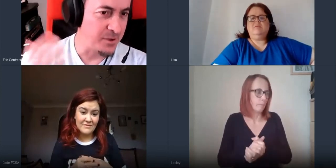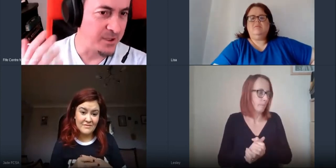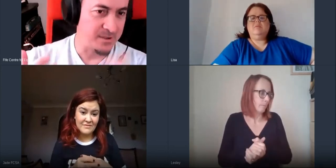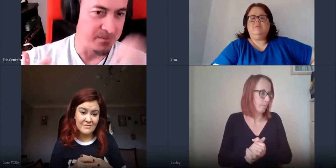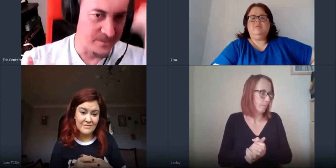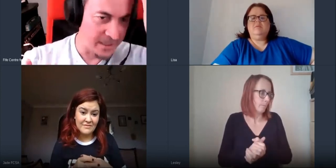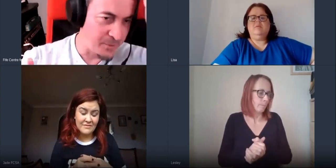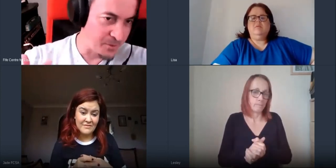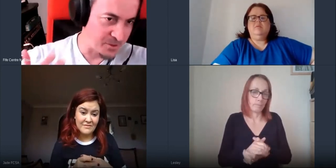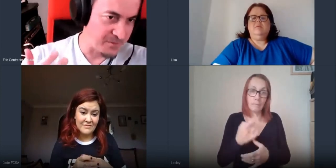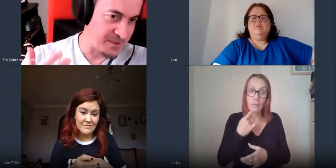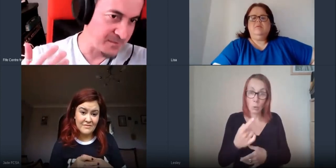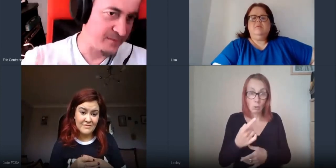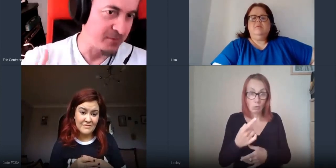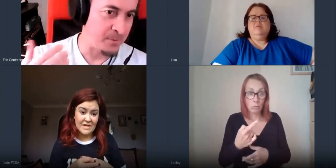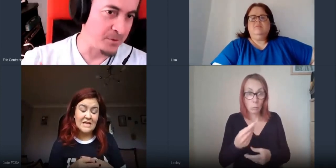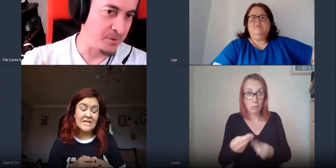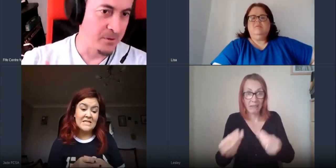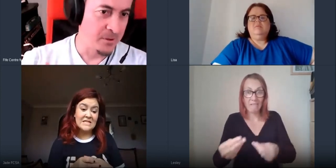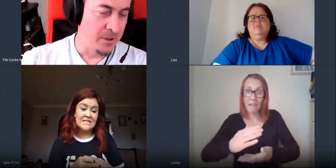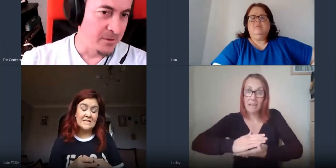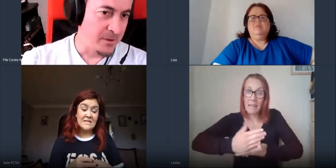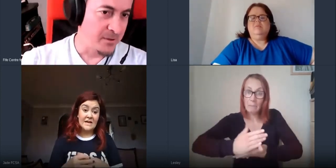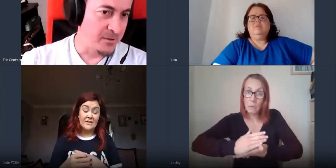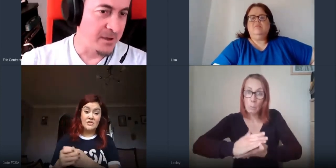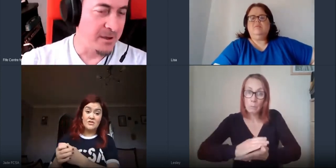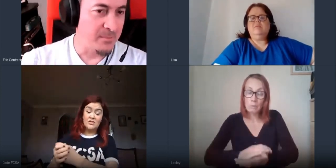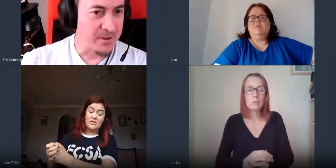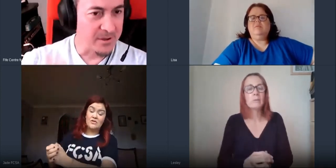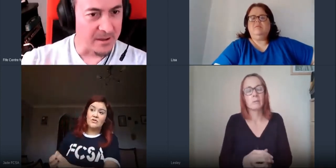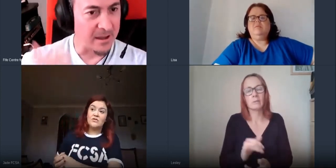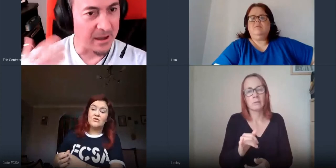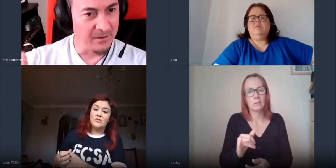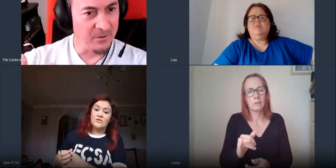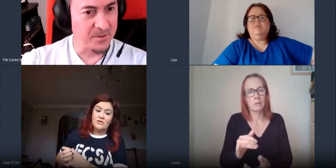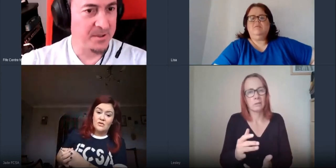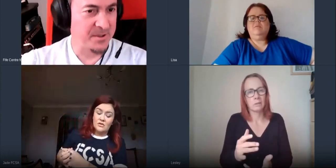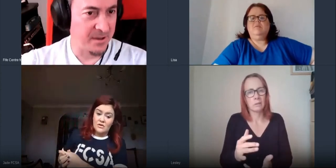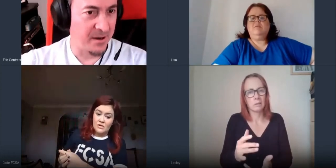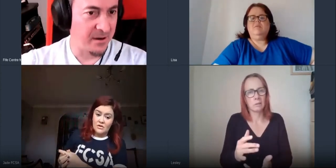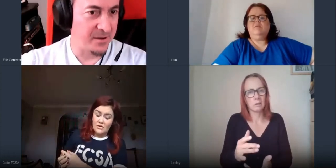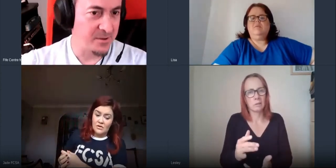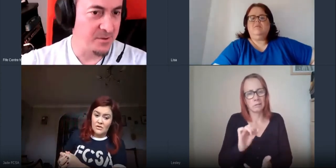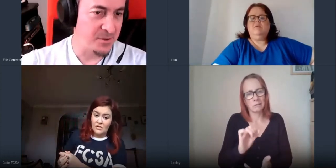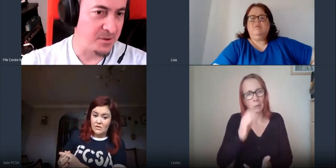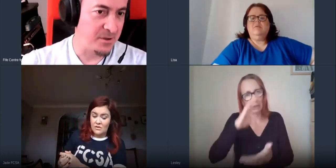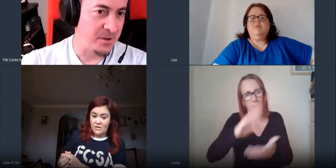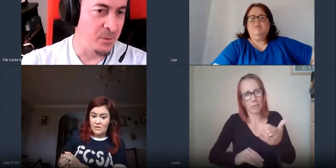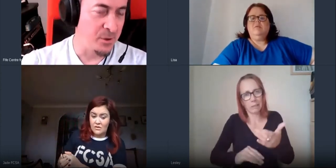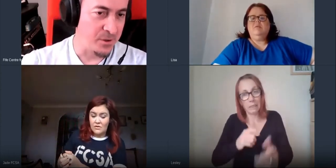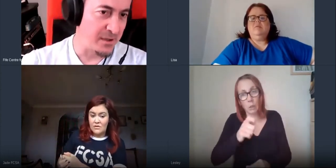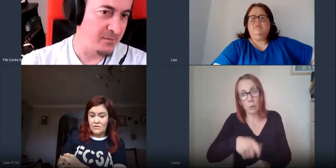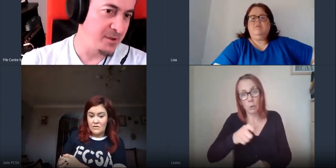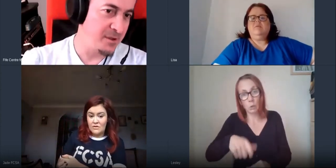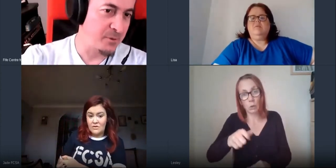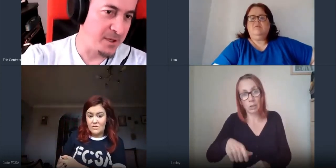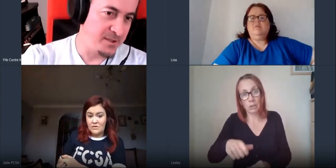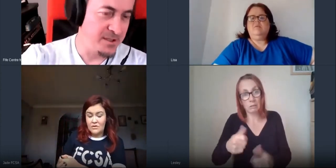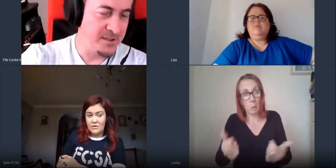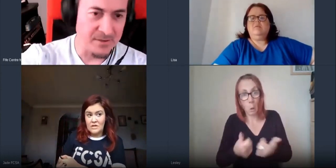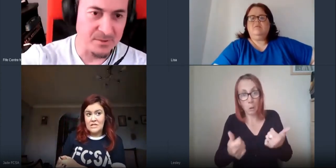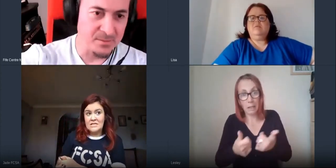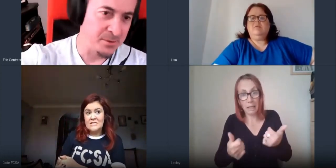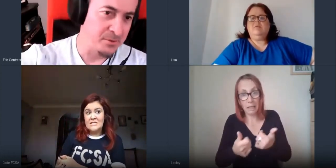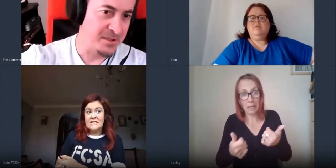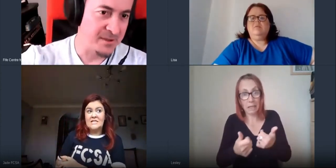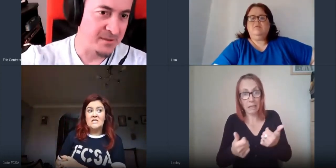donate some laptops or things like that for people to get online but in your experience are students able to get on the internet quite easily i